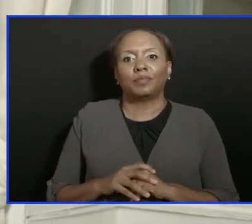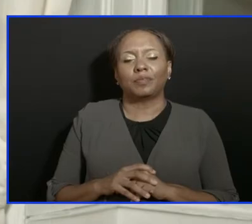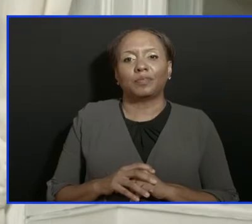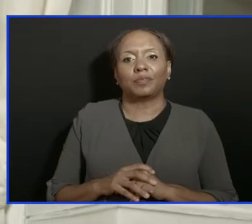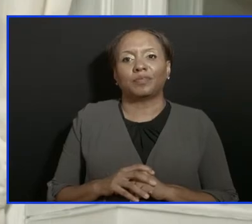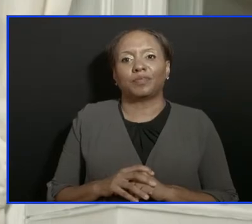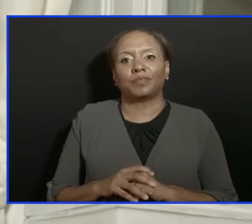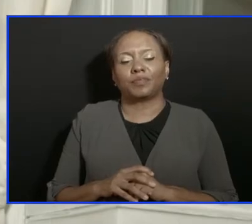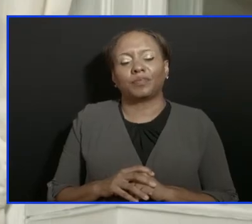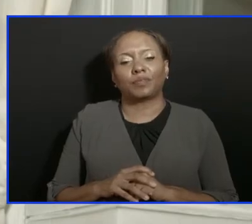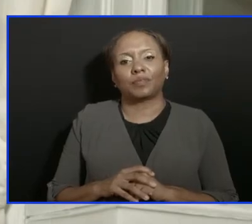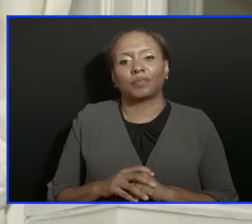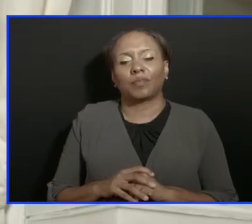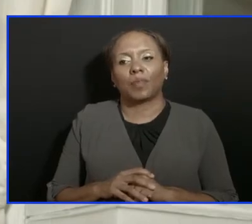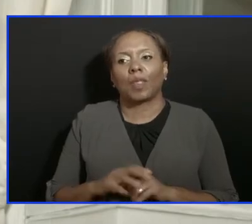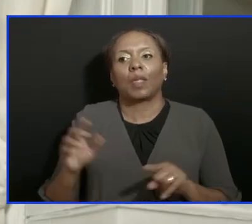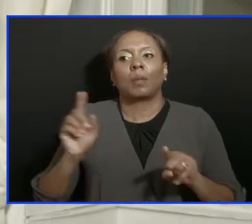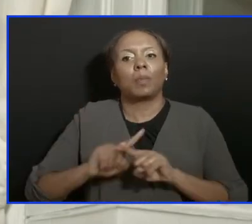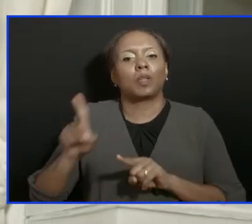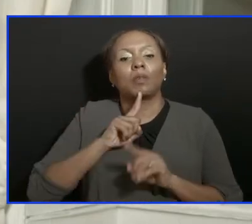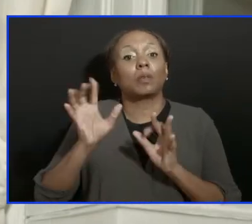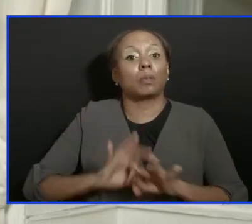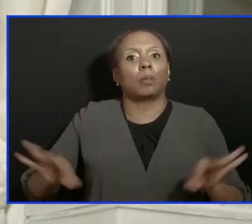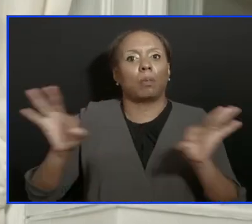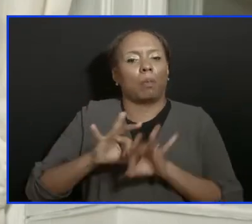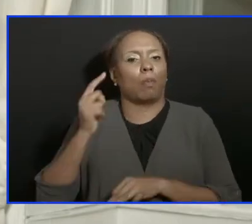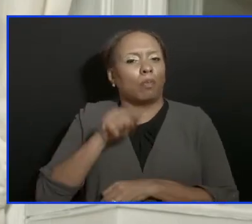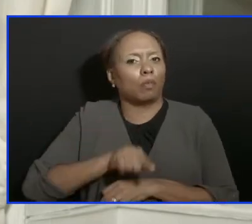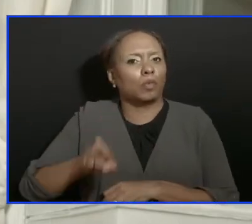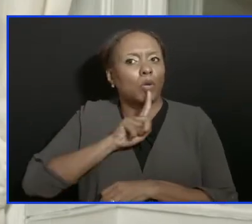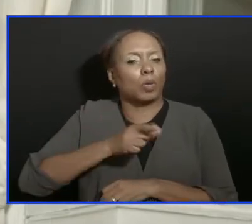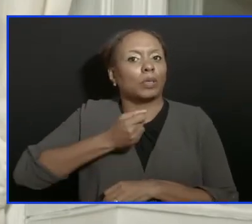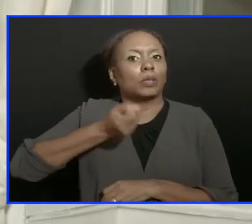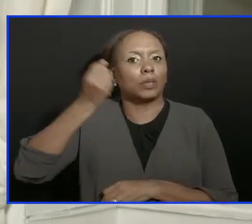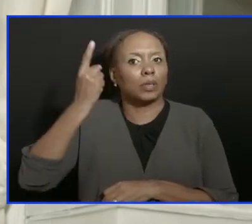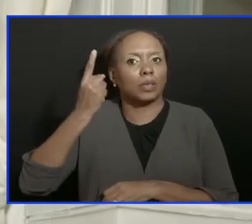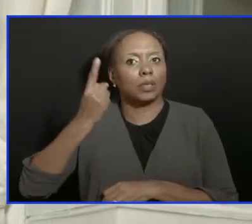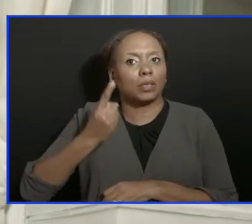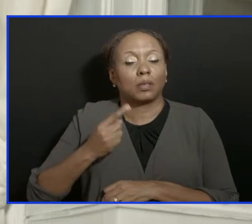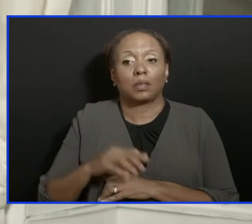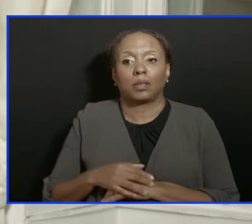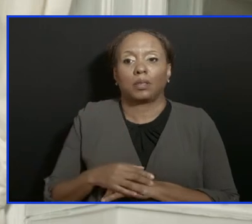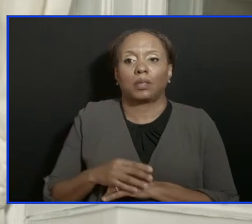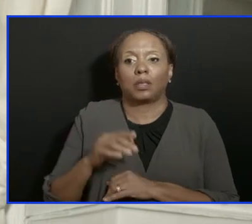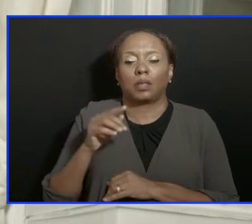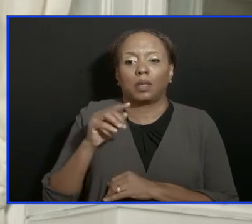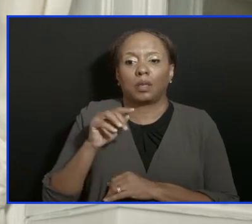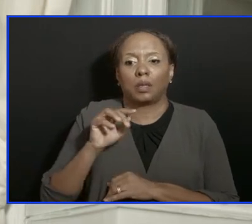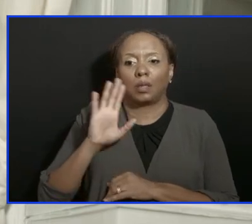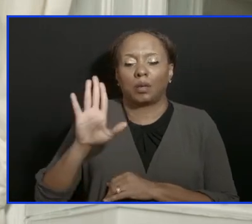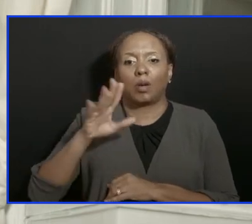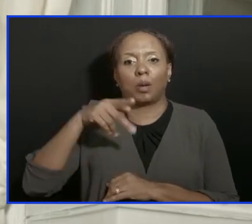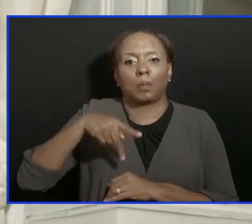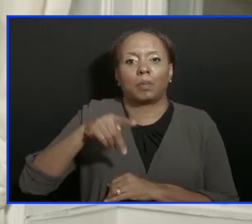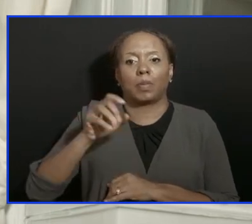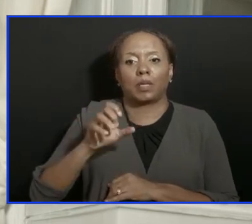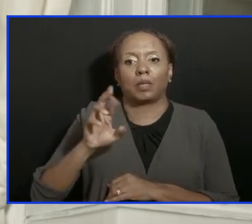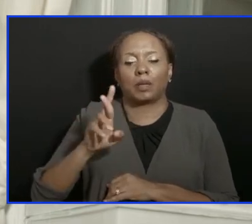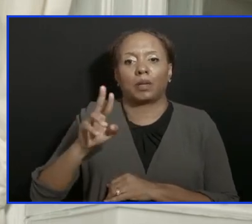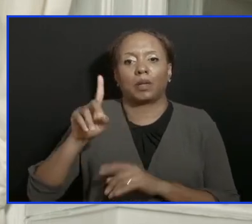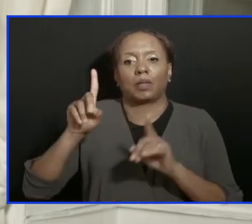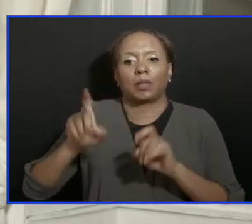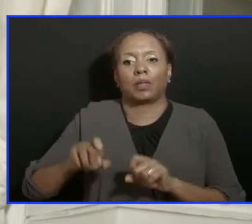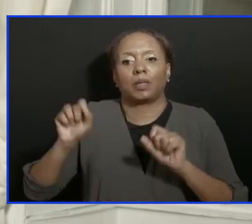help people to do that. So it's important for the average Barbados to understand that. You can remain positive on your PCR test for